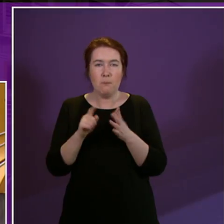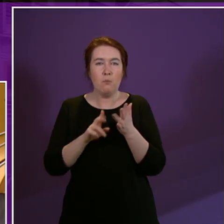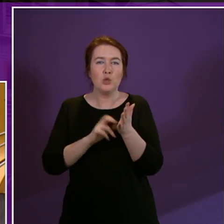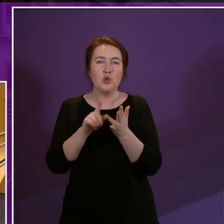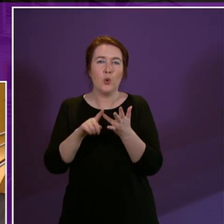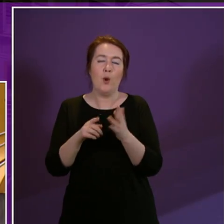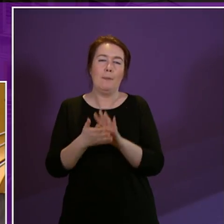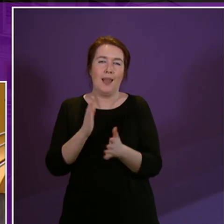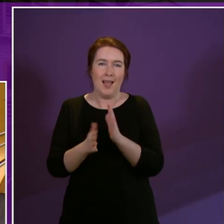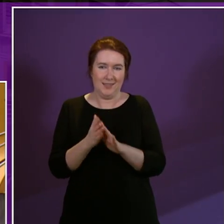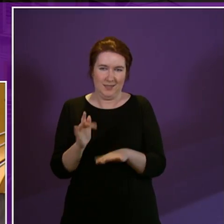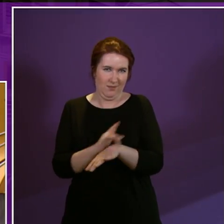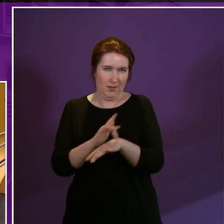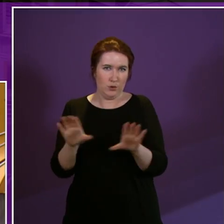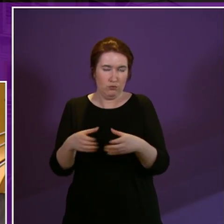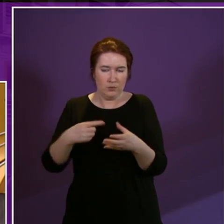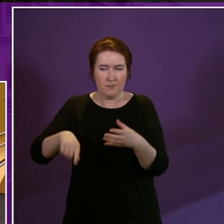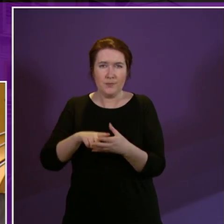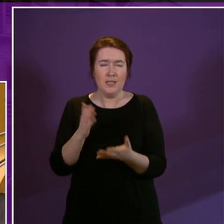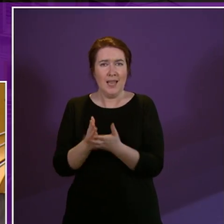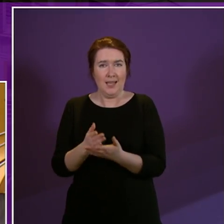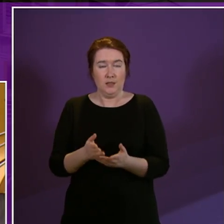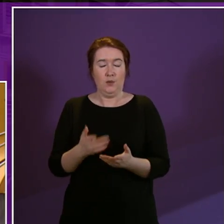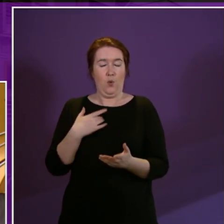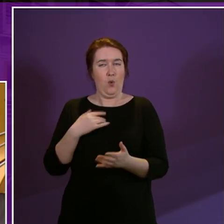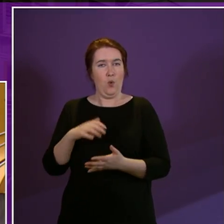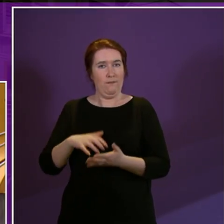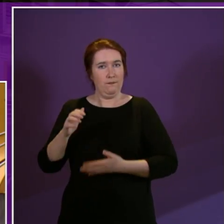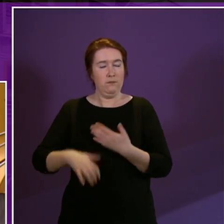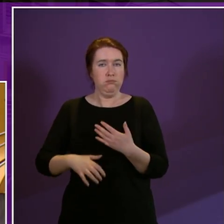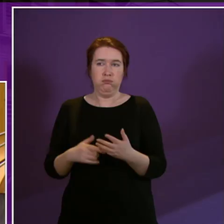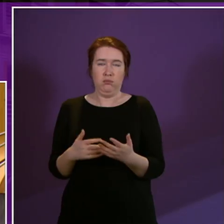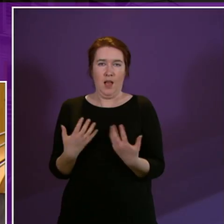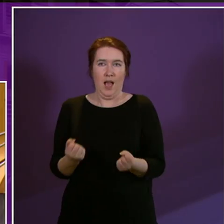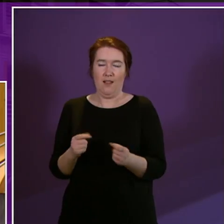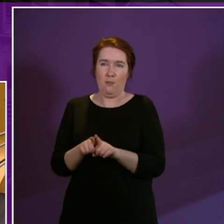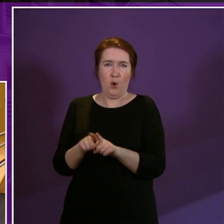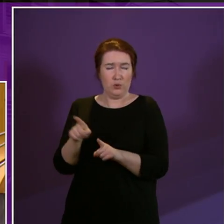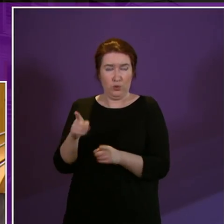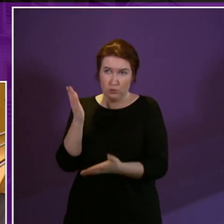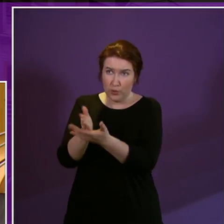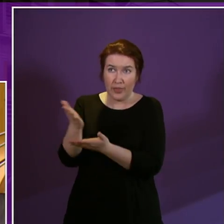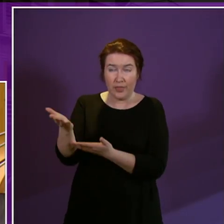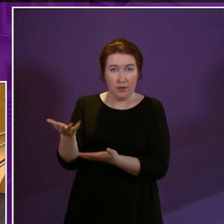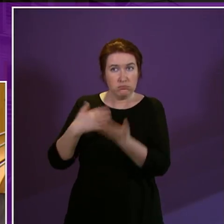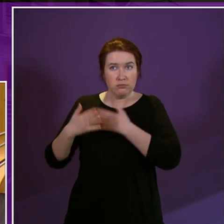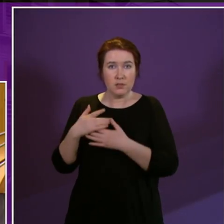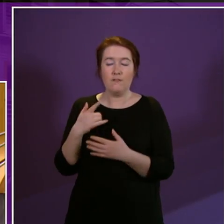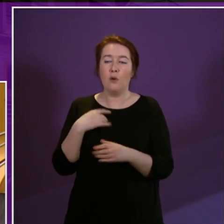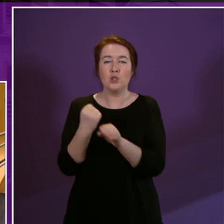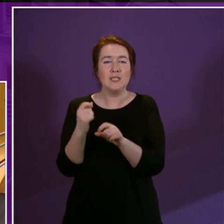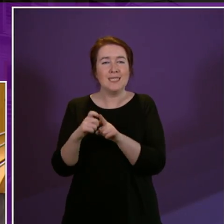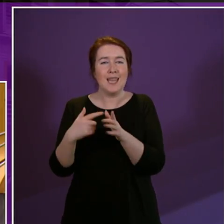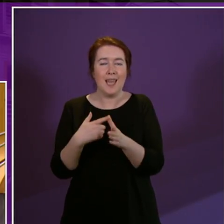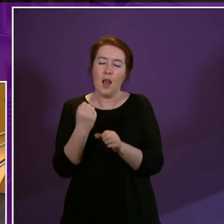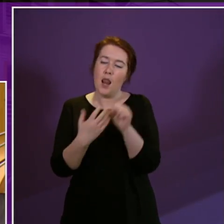outstanding and they were hard hitting but they were truthful all performed by Glasgow the GDA Glasgow Disability Alliance who purple